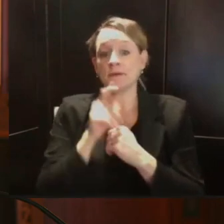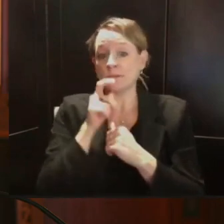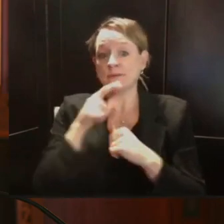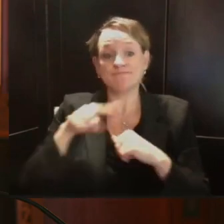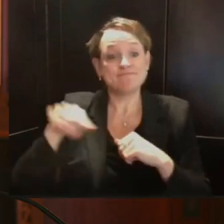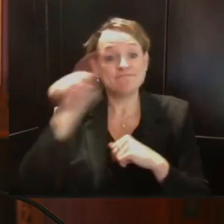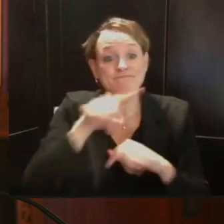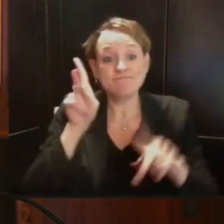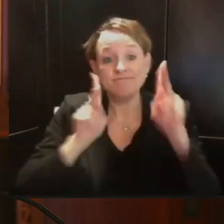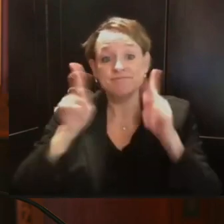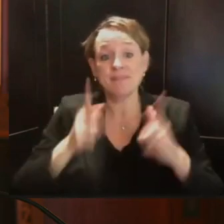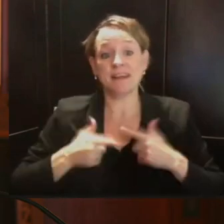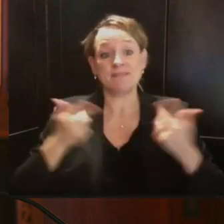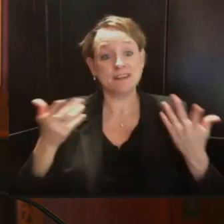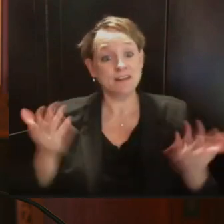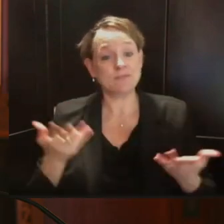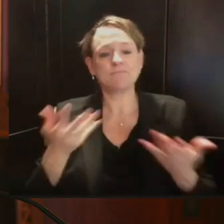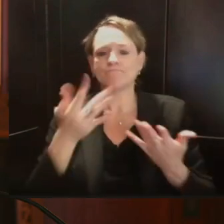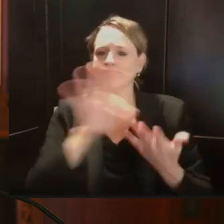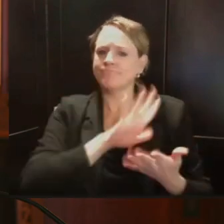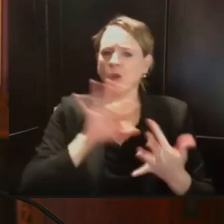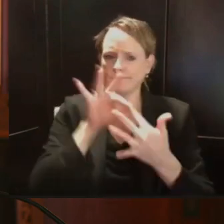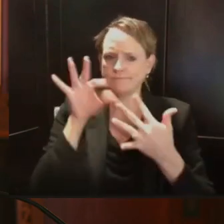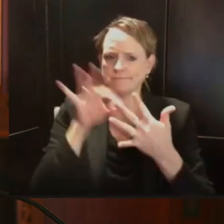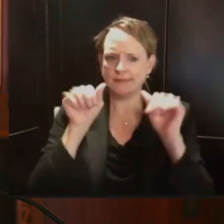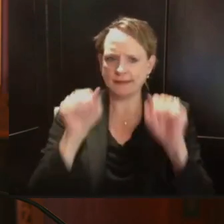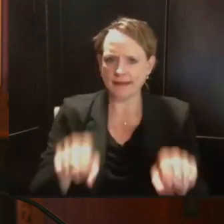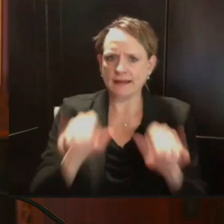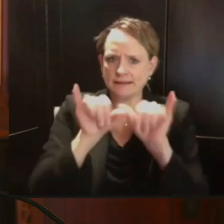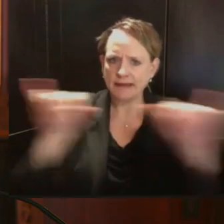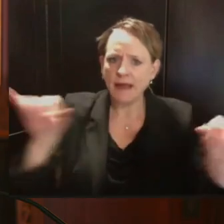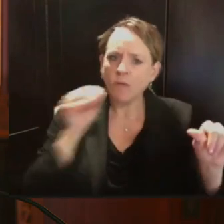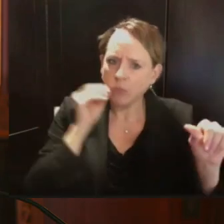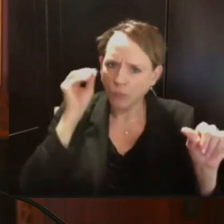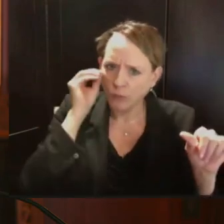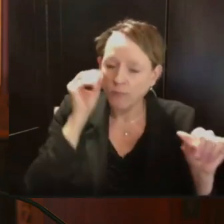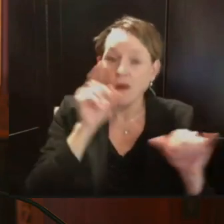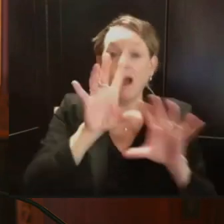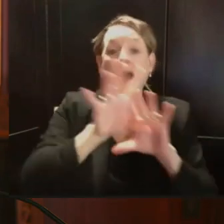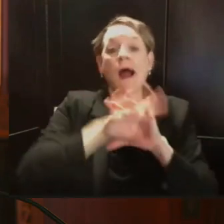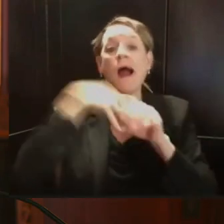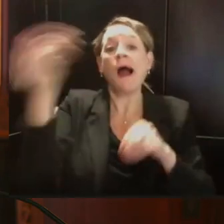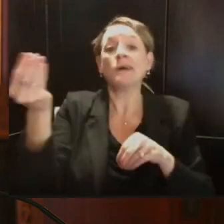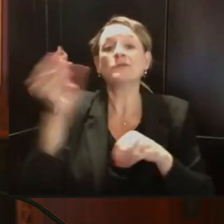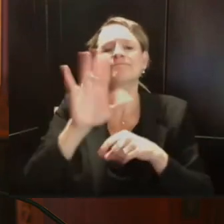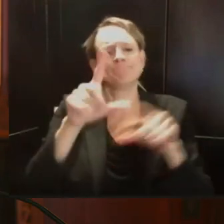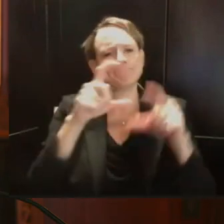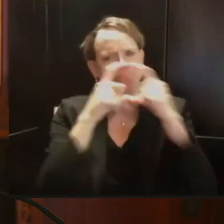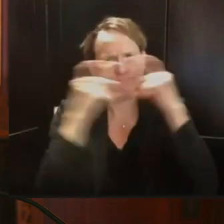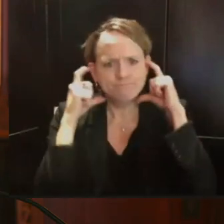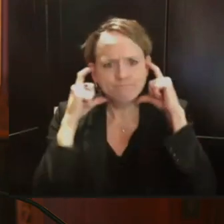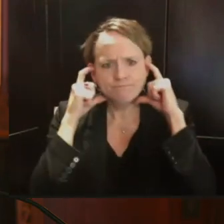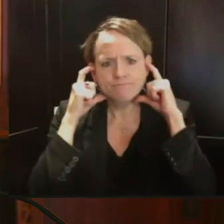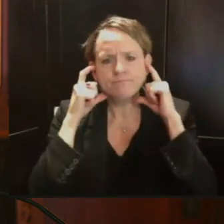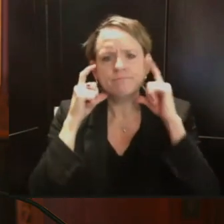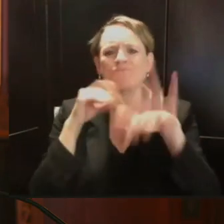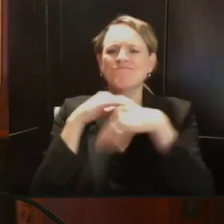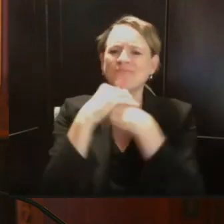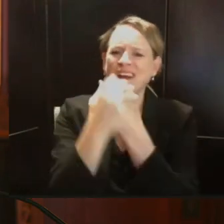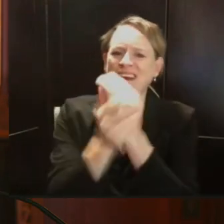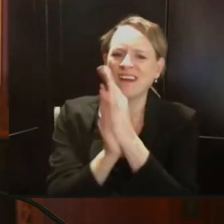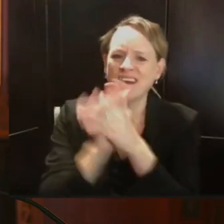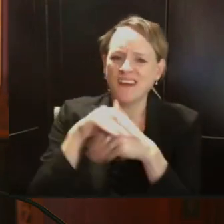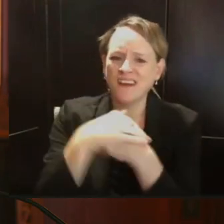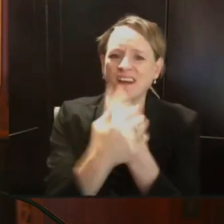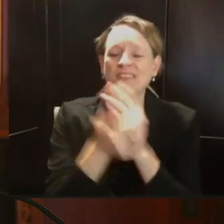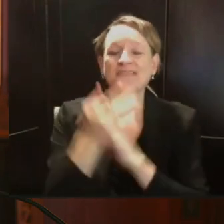we do go out, wearing a mask. It means practicing good hand hygiene, physical distancing, and getting a test if